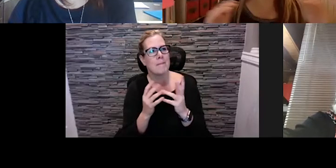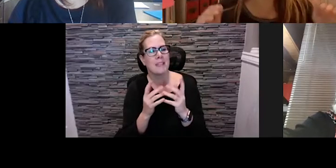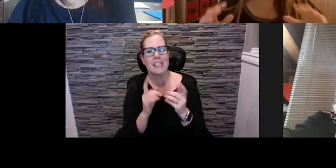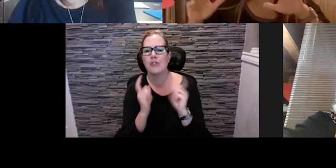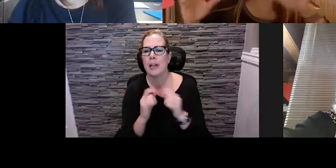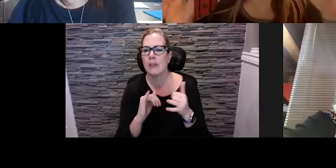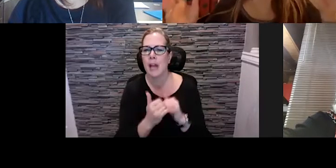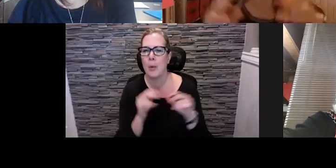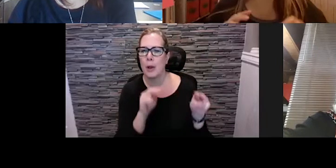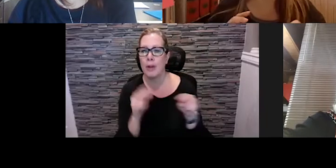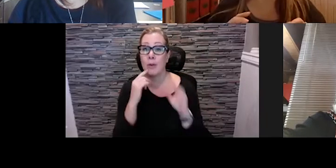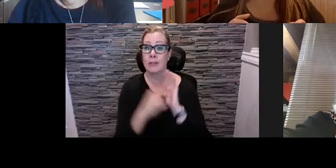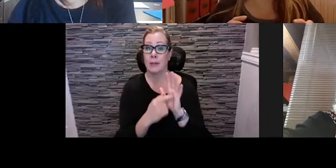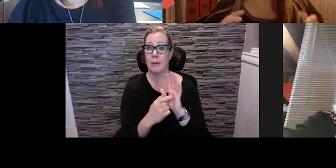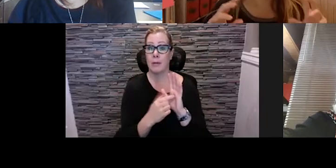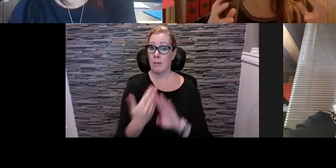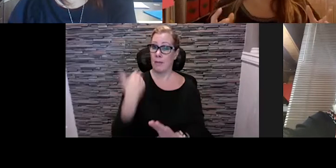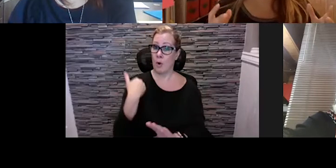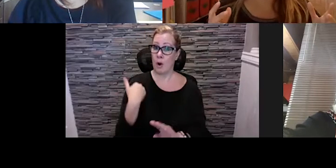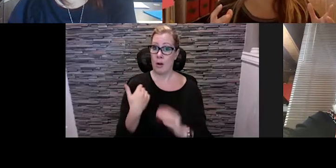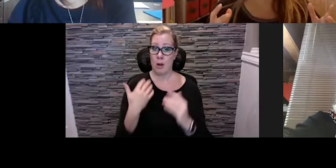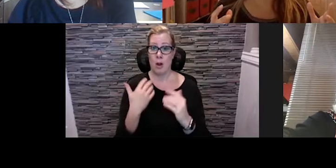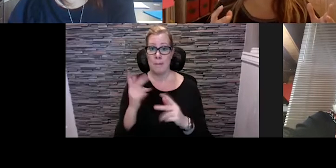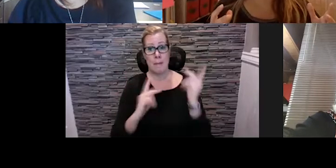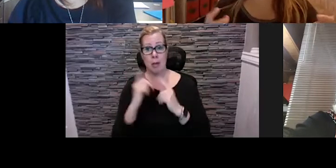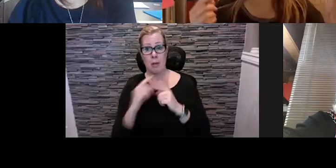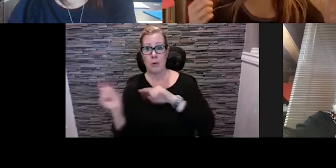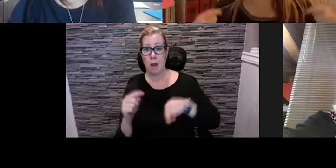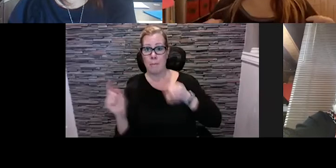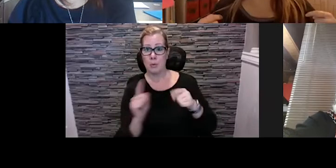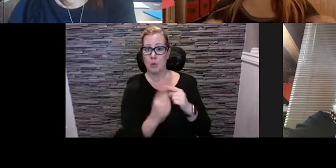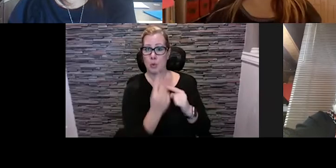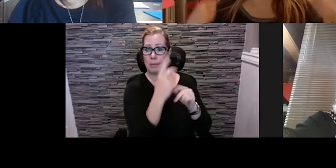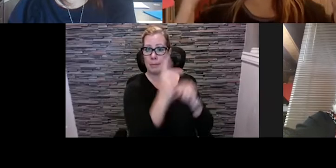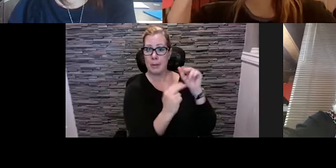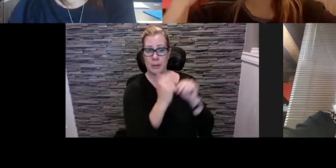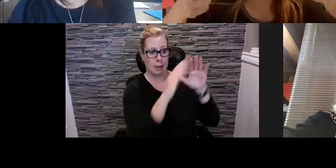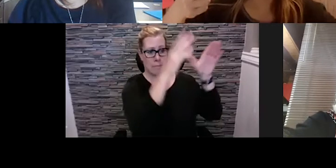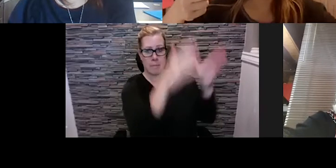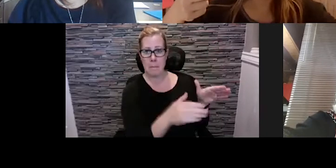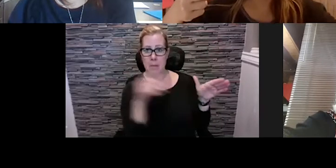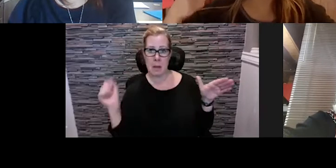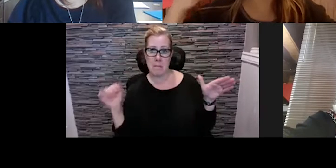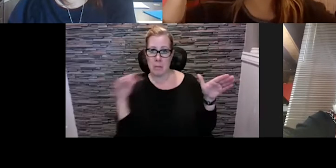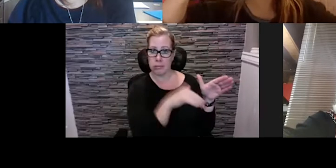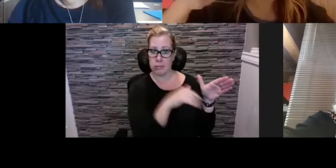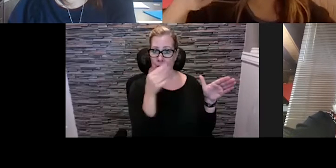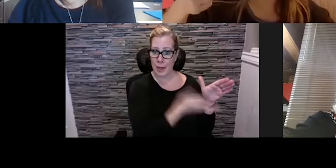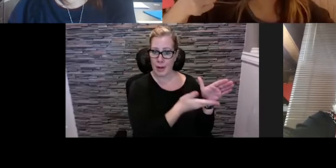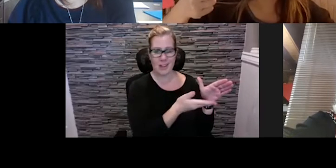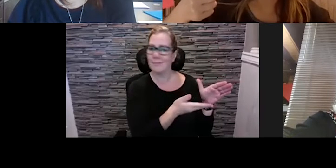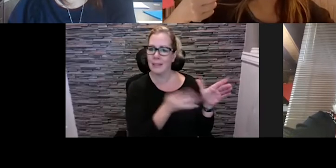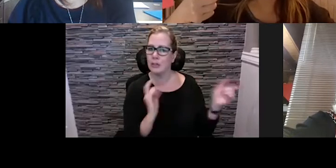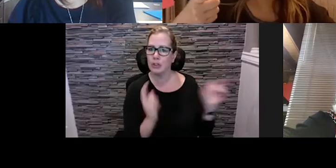Right? Whether it's outdoor or indoor. We now have to actually think about us going to the audience to where they